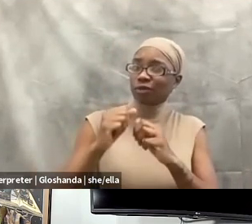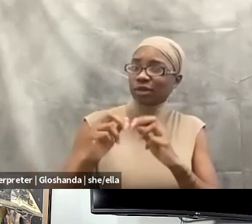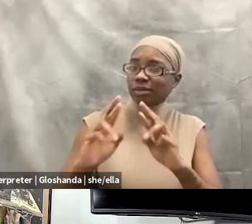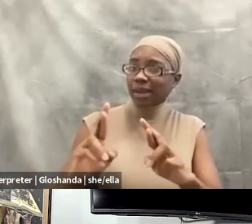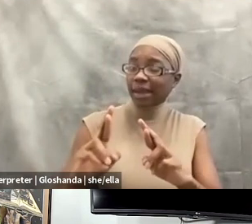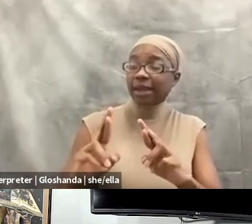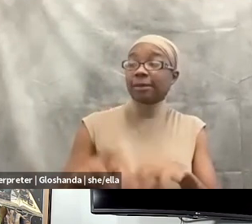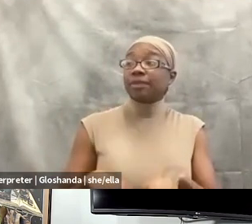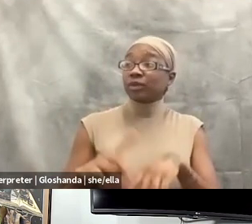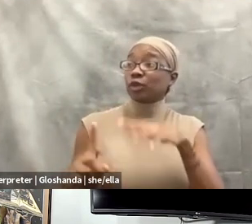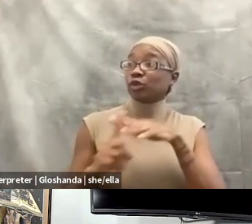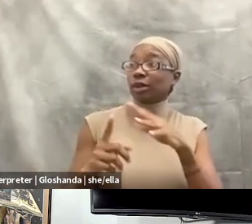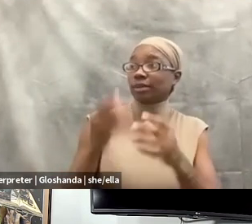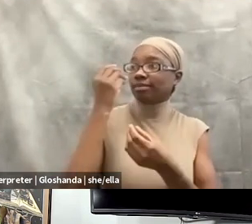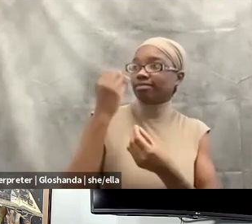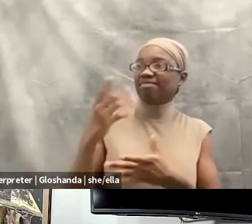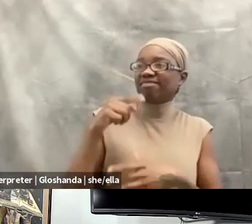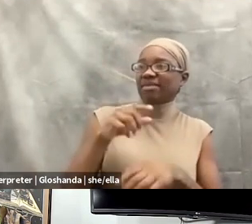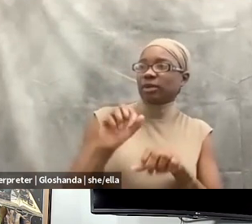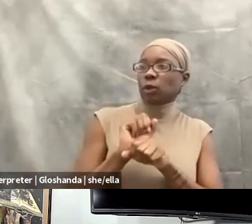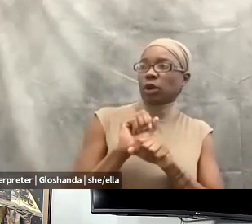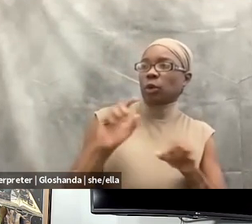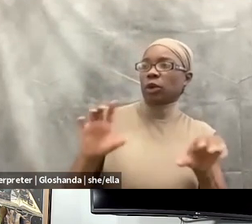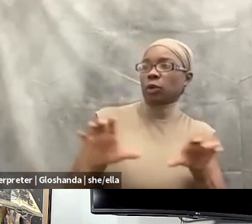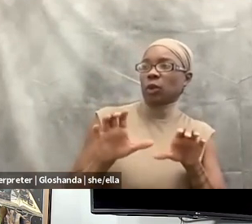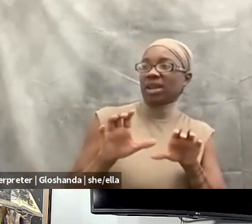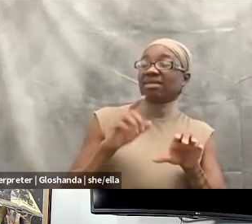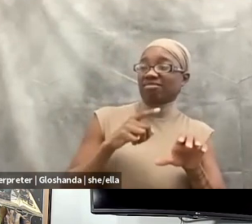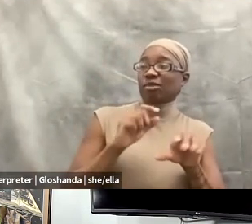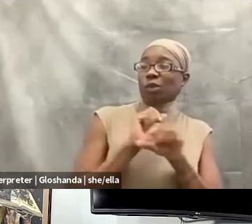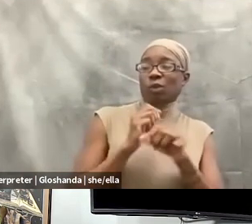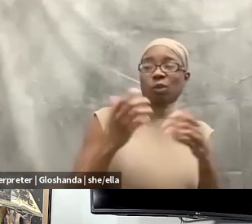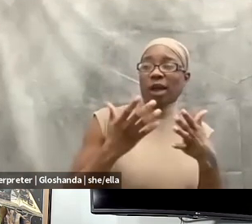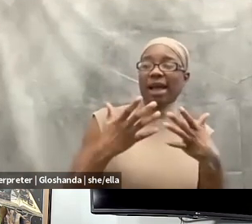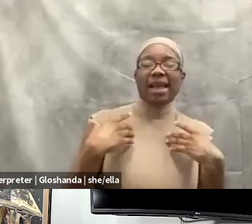that says, you know, this is the work that we're doing and it's about healing. Um, so